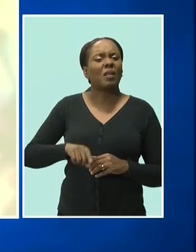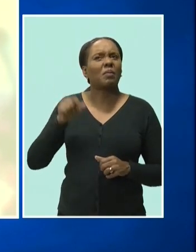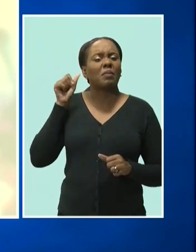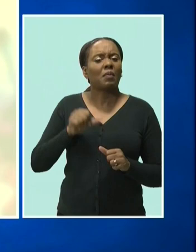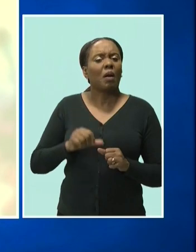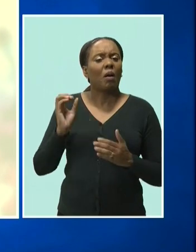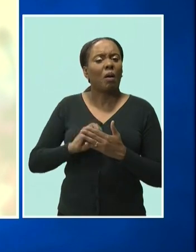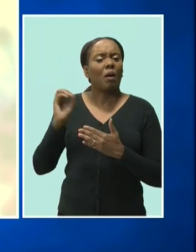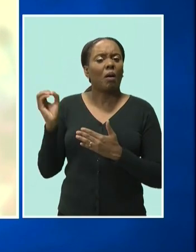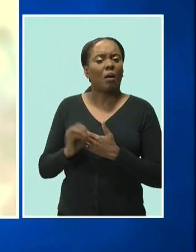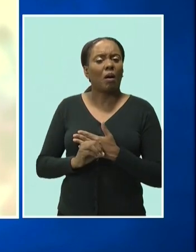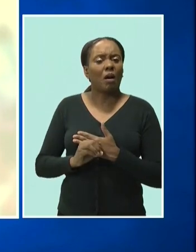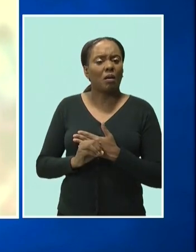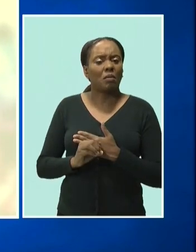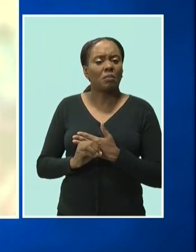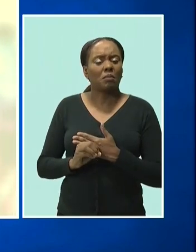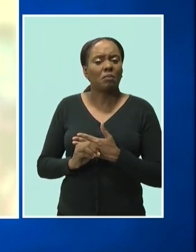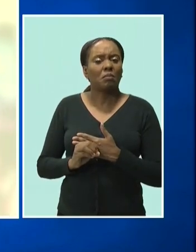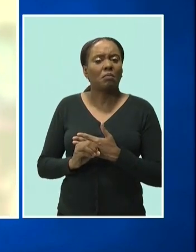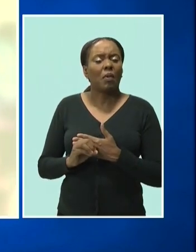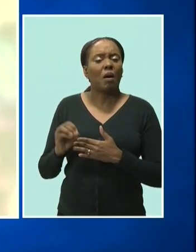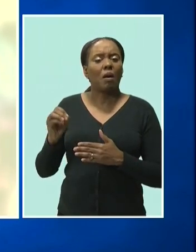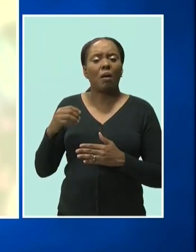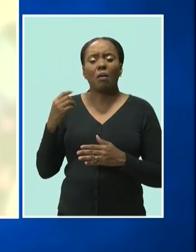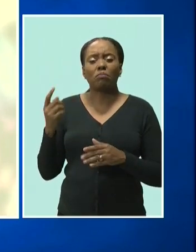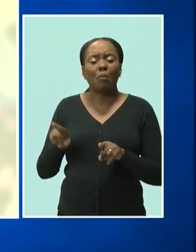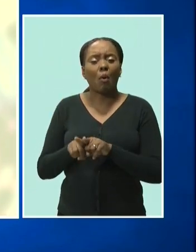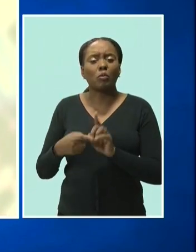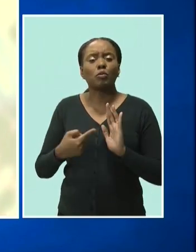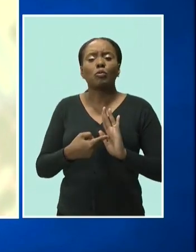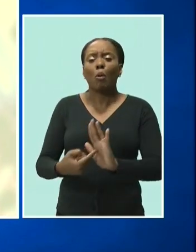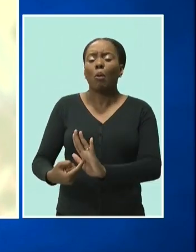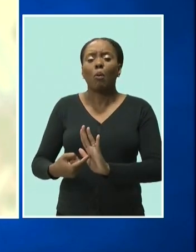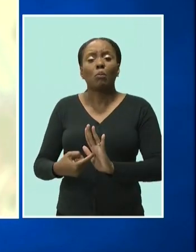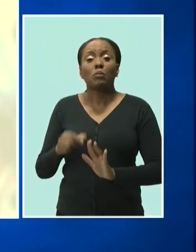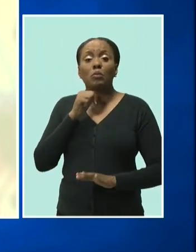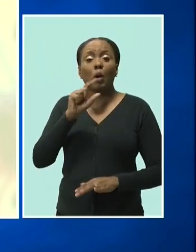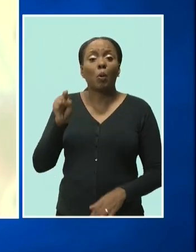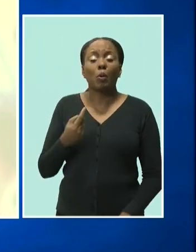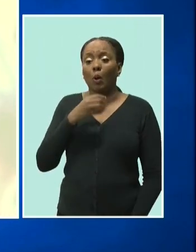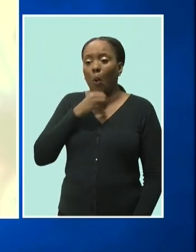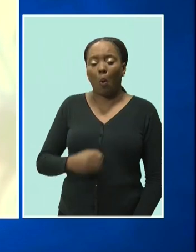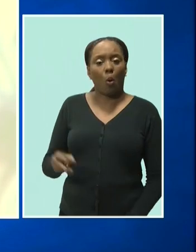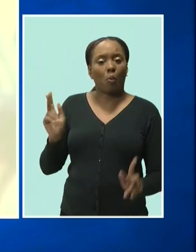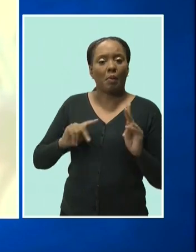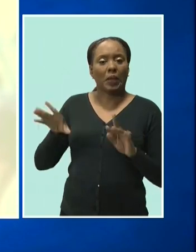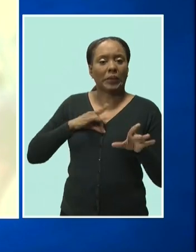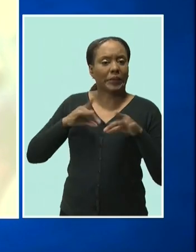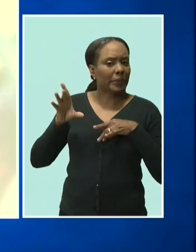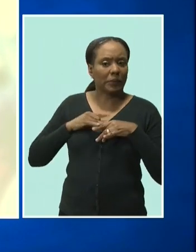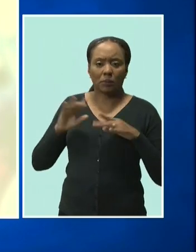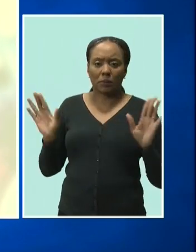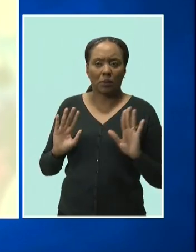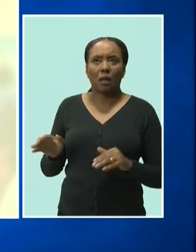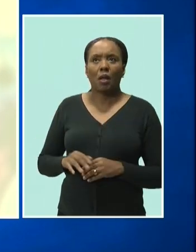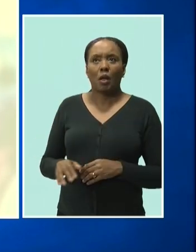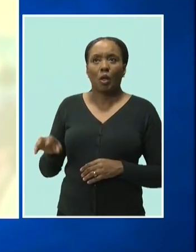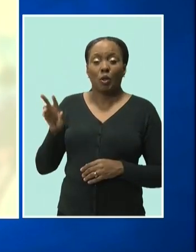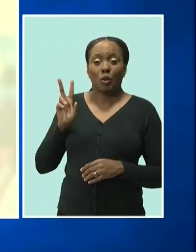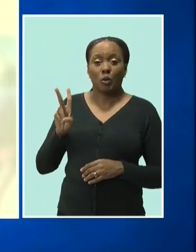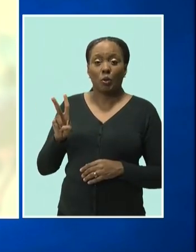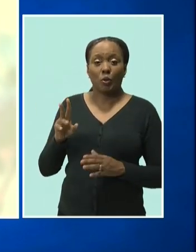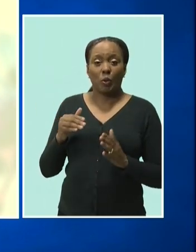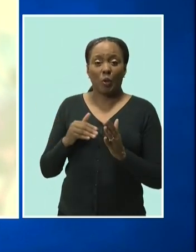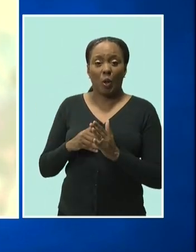October also put to bed the notion of COVID-19 being a problem only for the elderly. As 2,000, as you can see right there, that number,